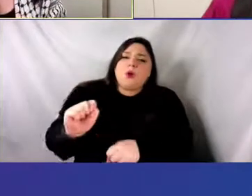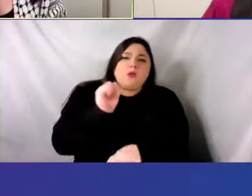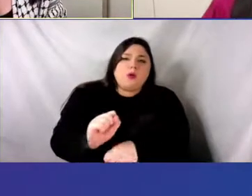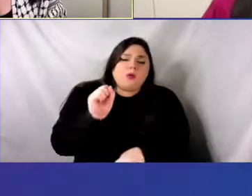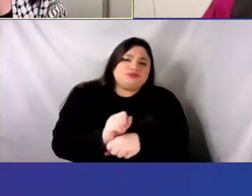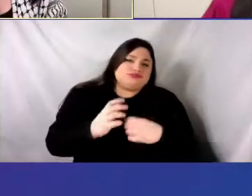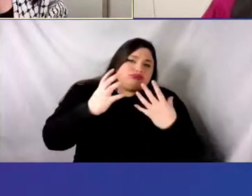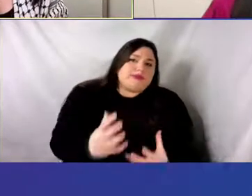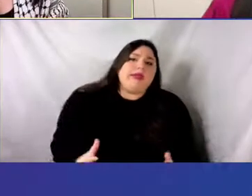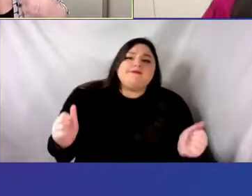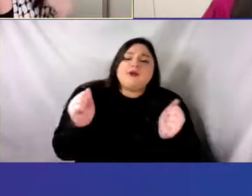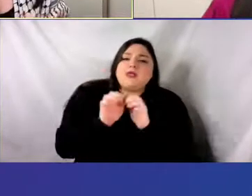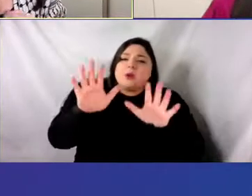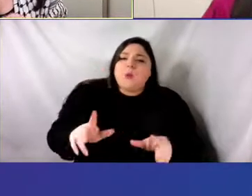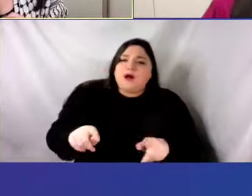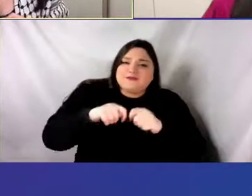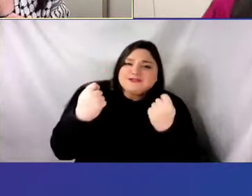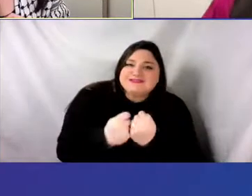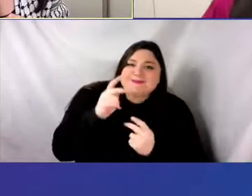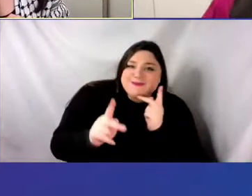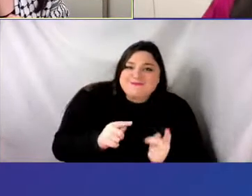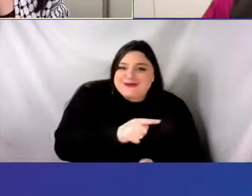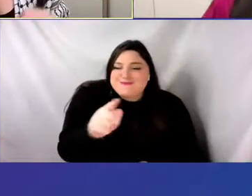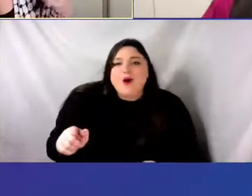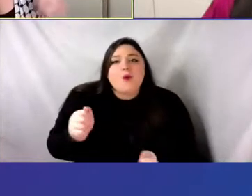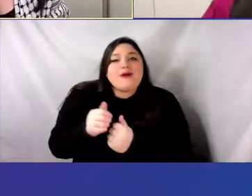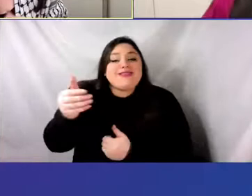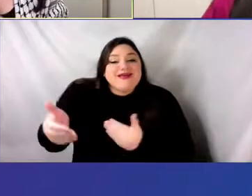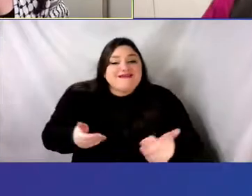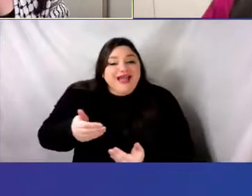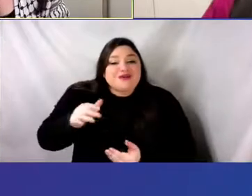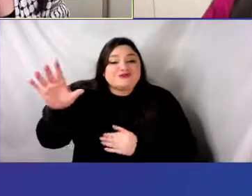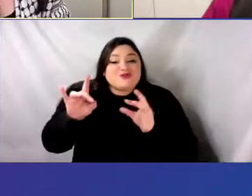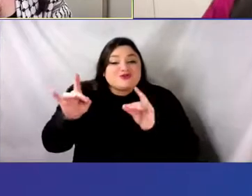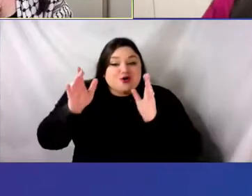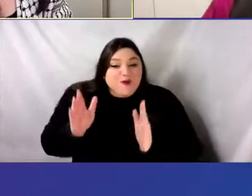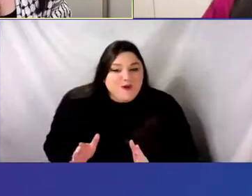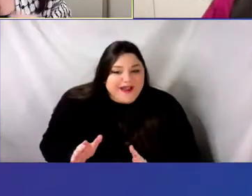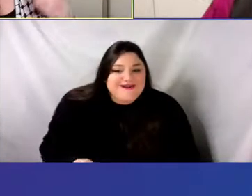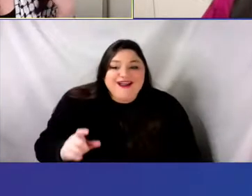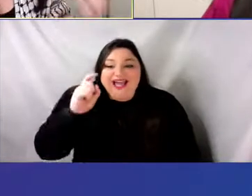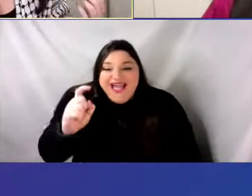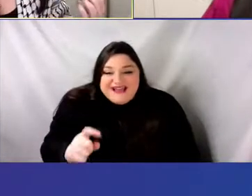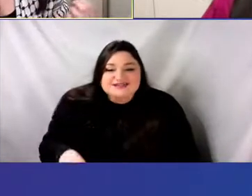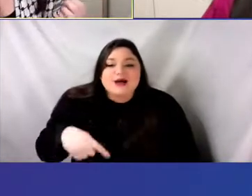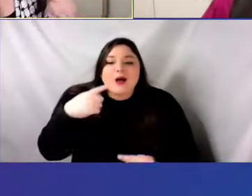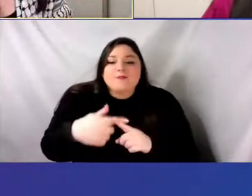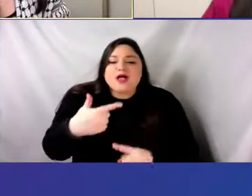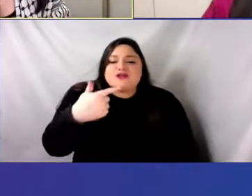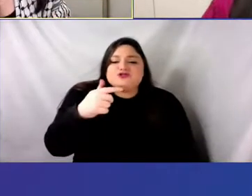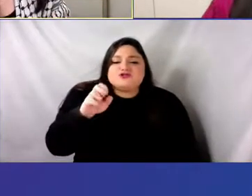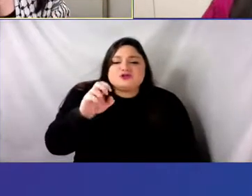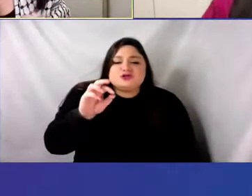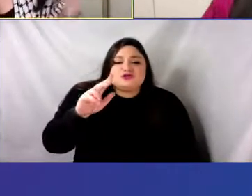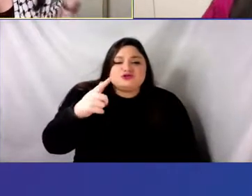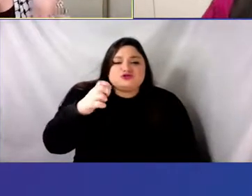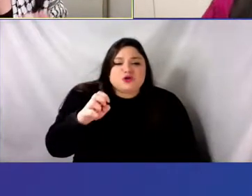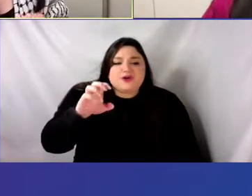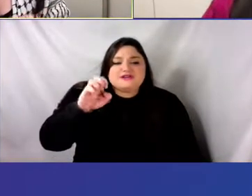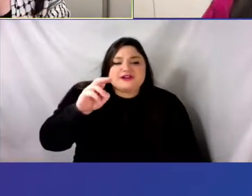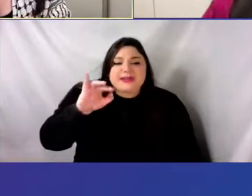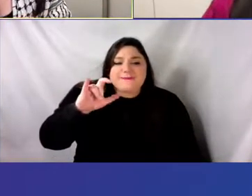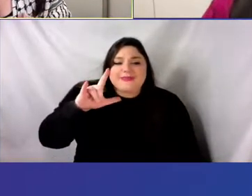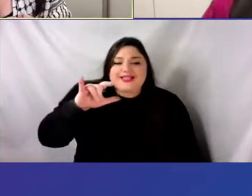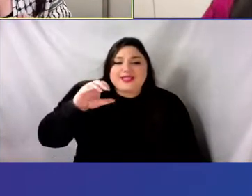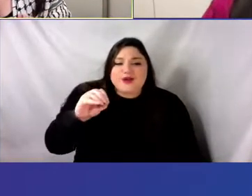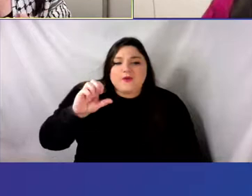incredible team of folks, including guest curators X and George Emilio Sanchez, whom you will hear from momentarily, the